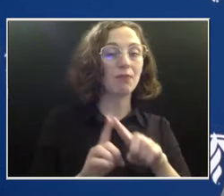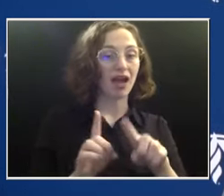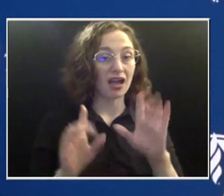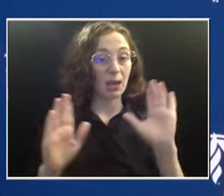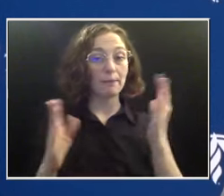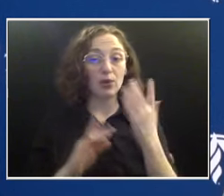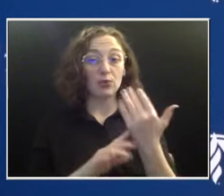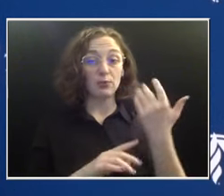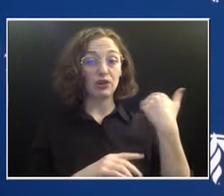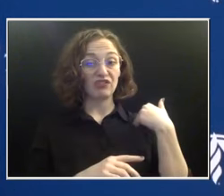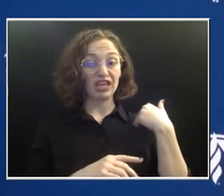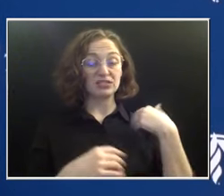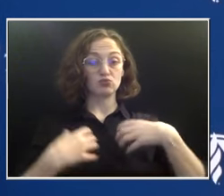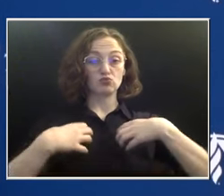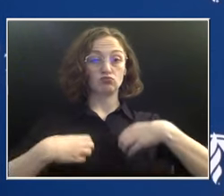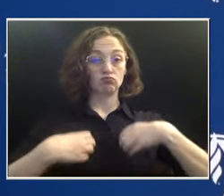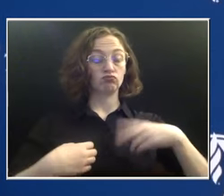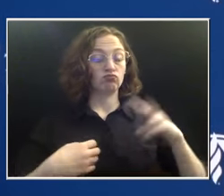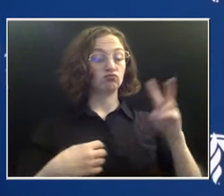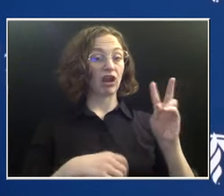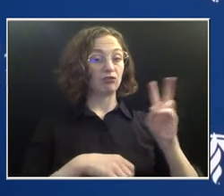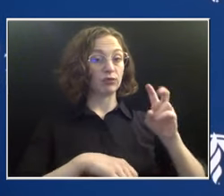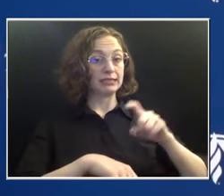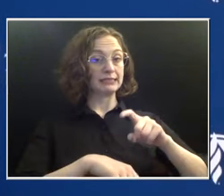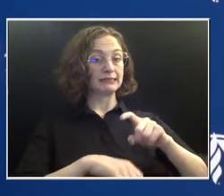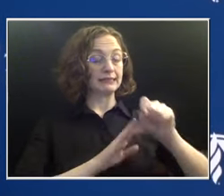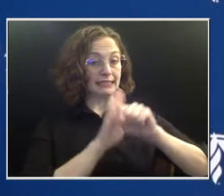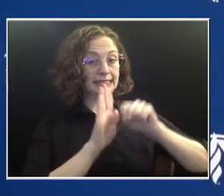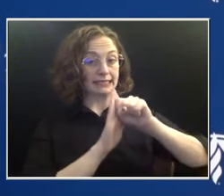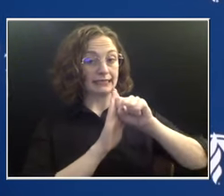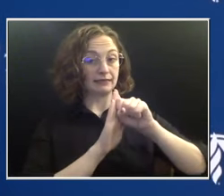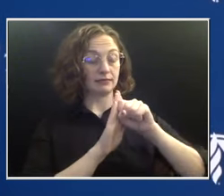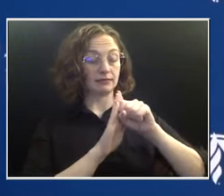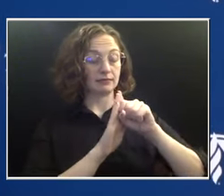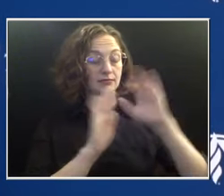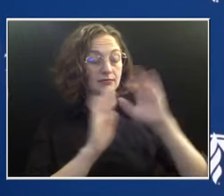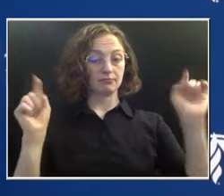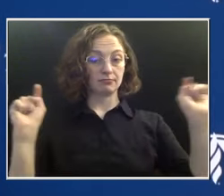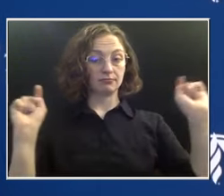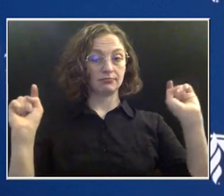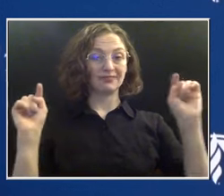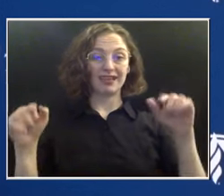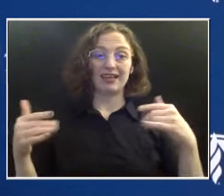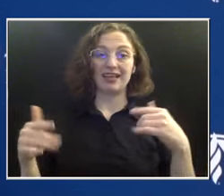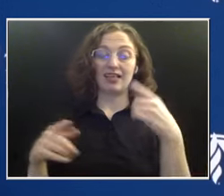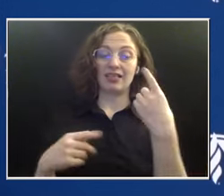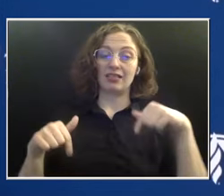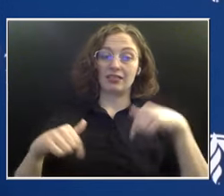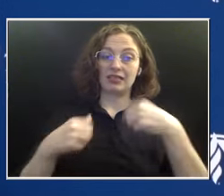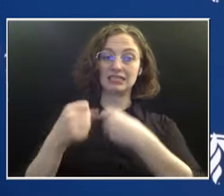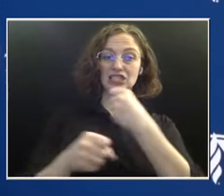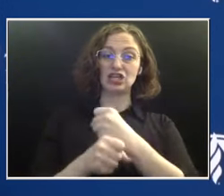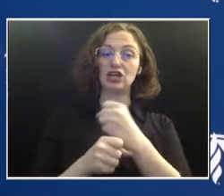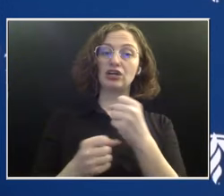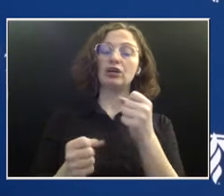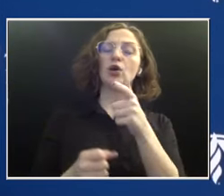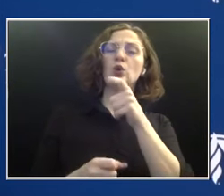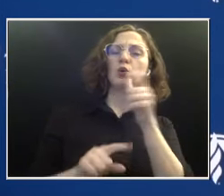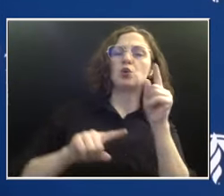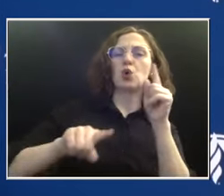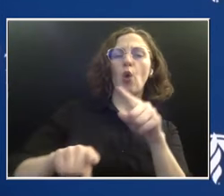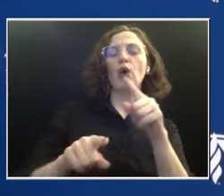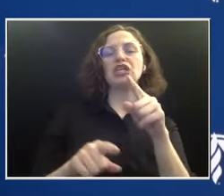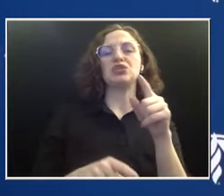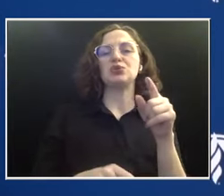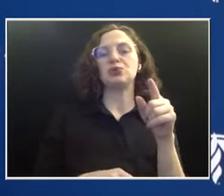now with the amount of people that are actually going to emergency department or primary care for evaluation of flu-like